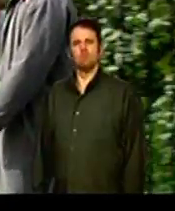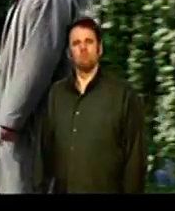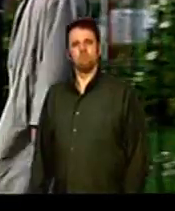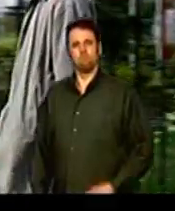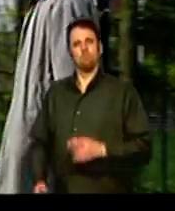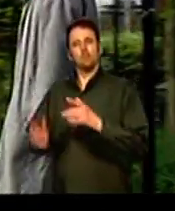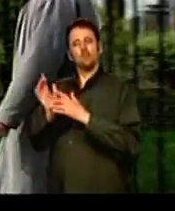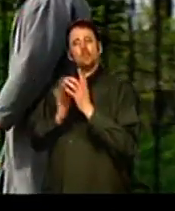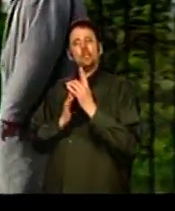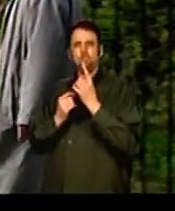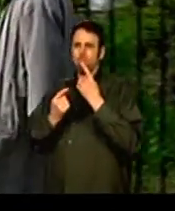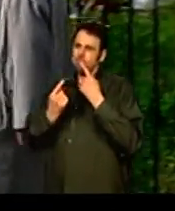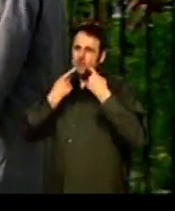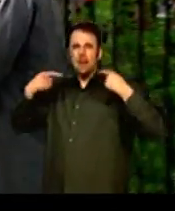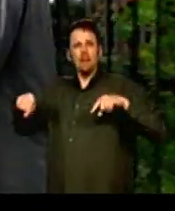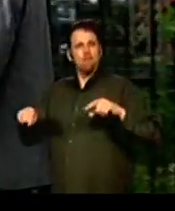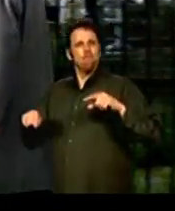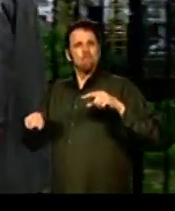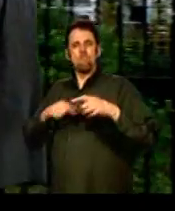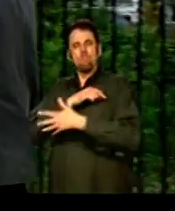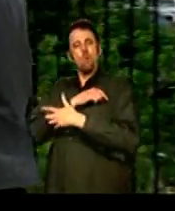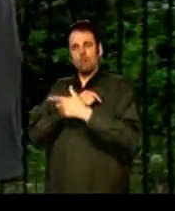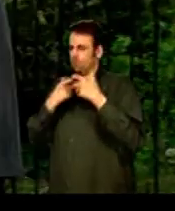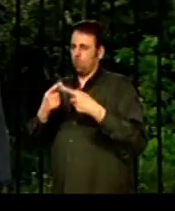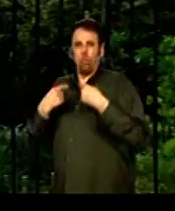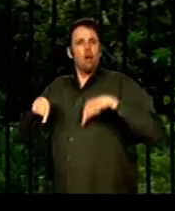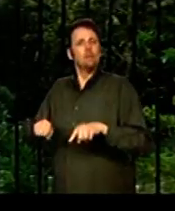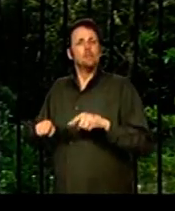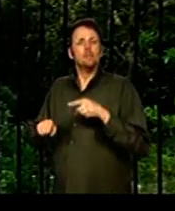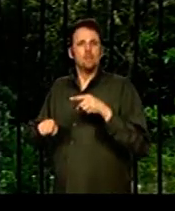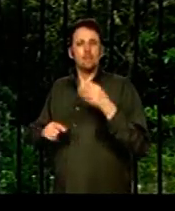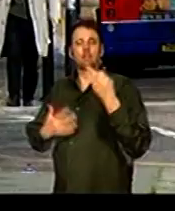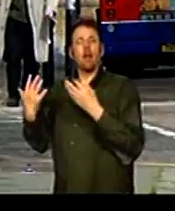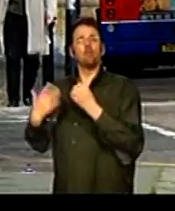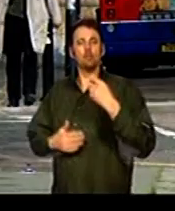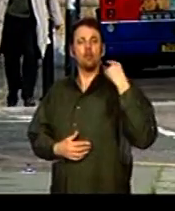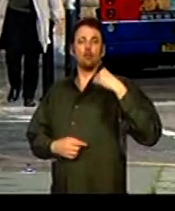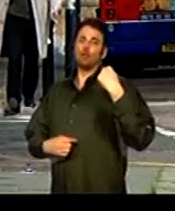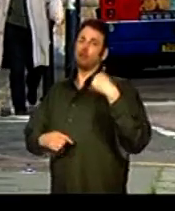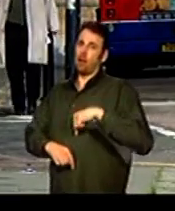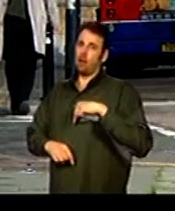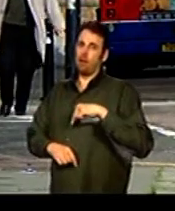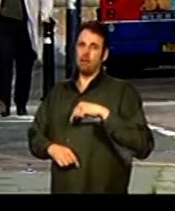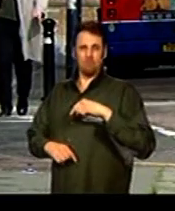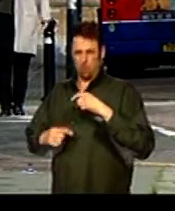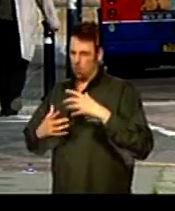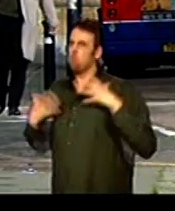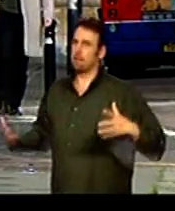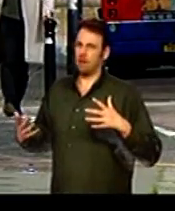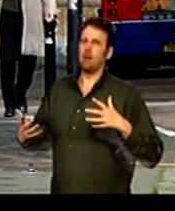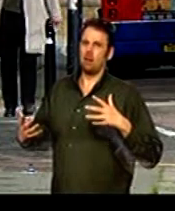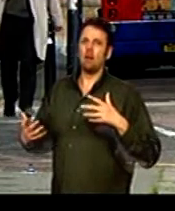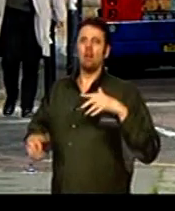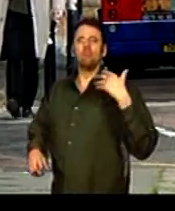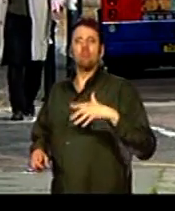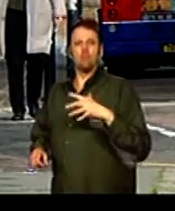Jesus tells us that the poor are always with us but in 19th century London they were with us in a really big way. Brighton